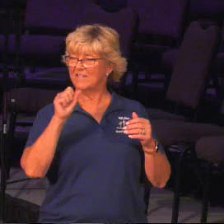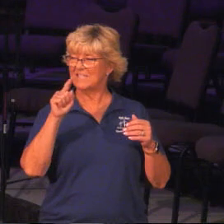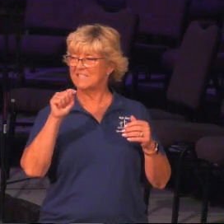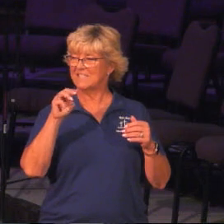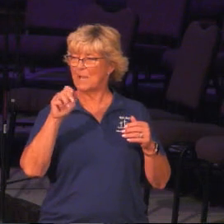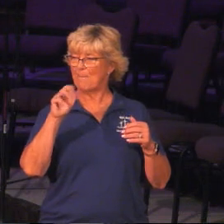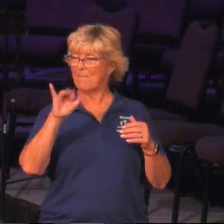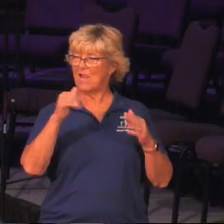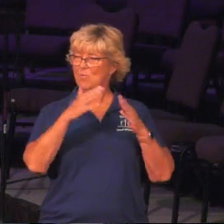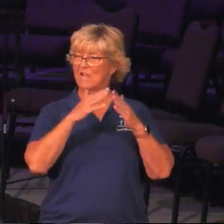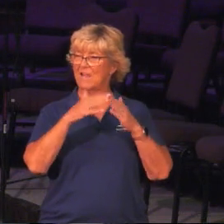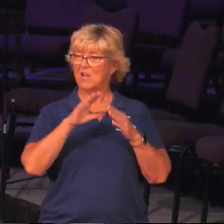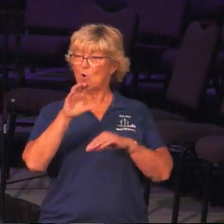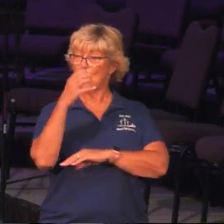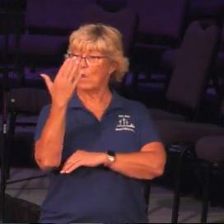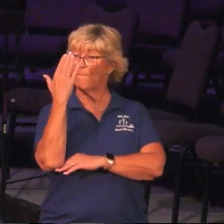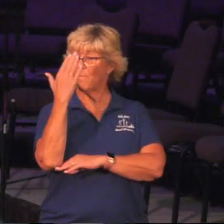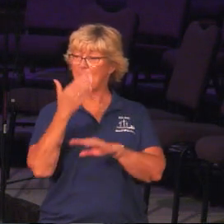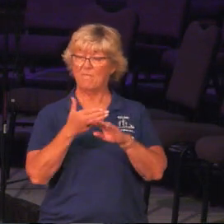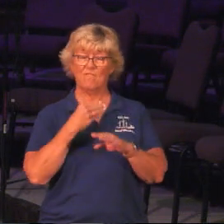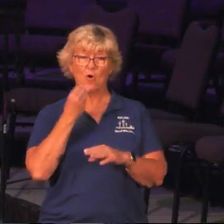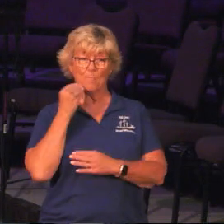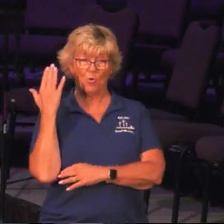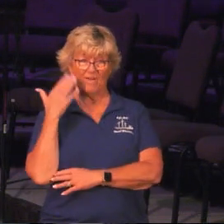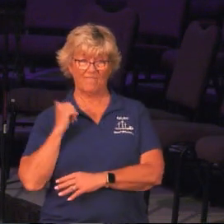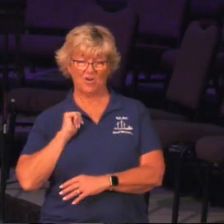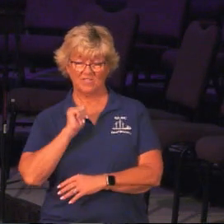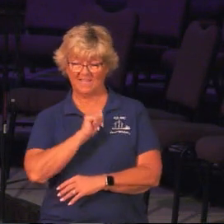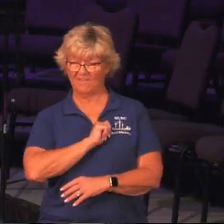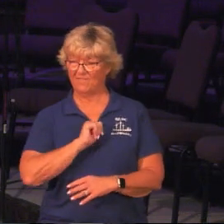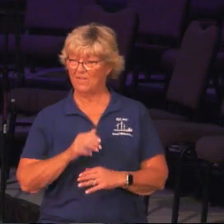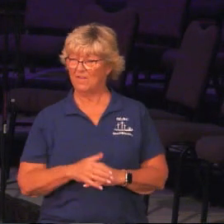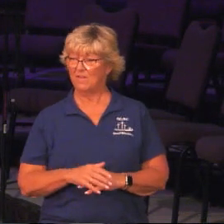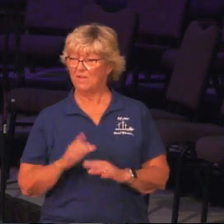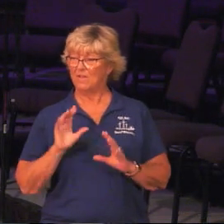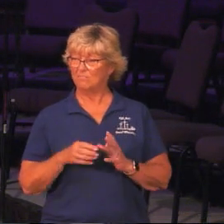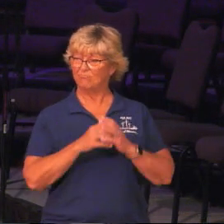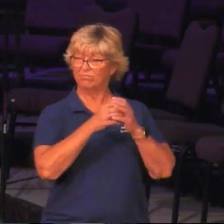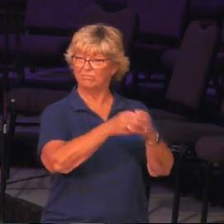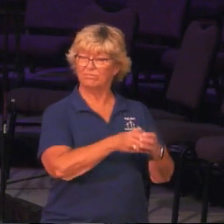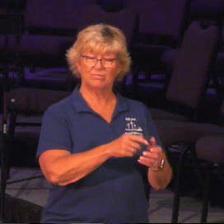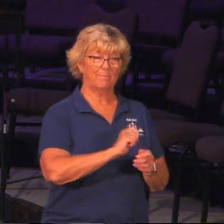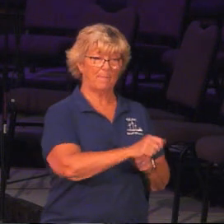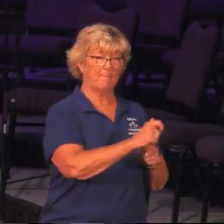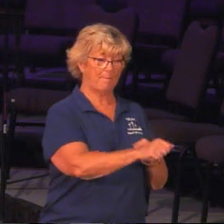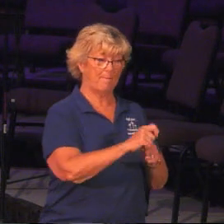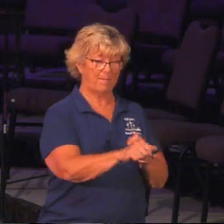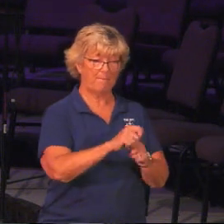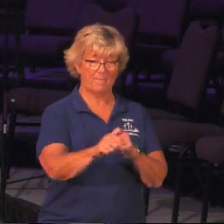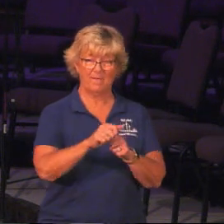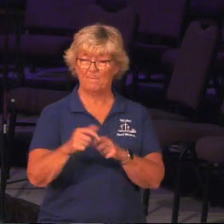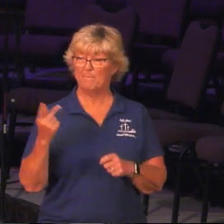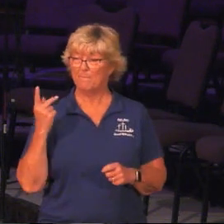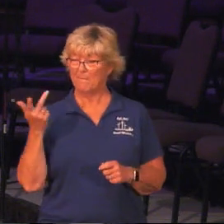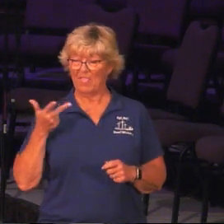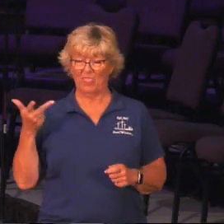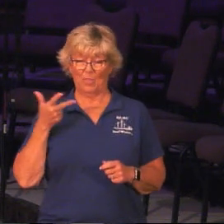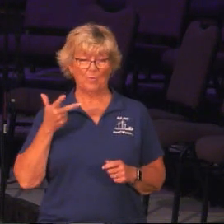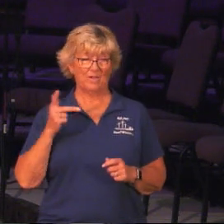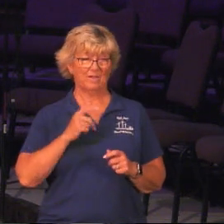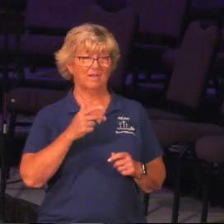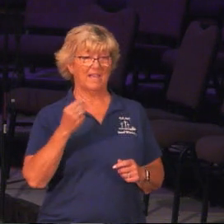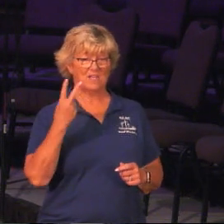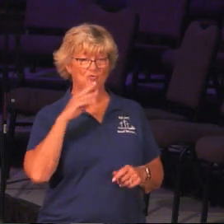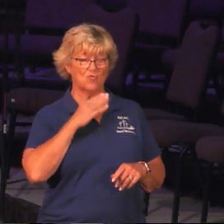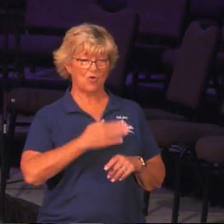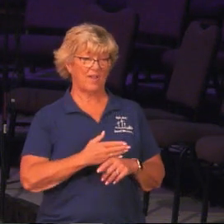And so Christmas morning, before we had breakfast, you know, we went down and we started to give them away. was just my wife, my sister and I, and our